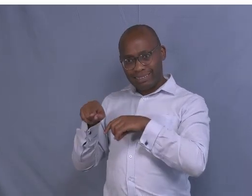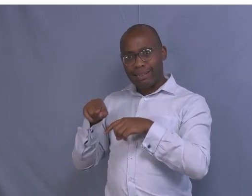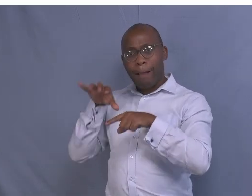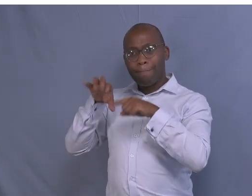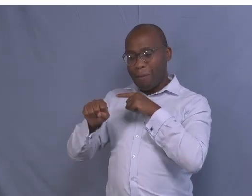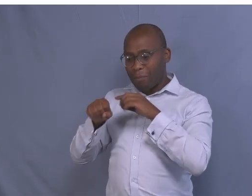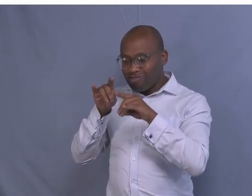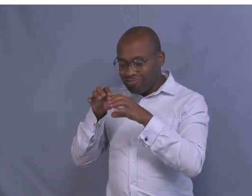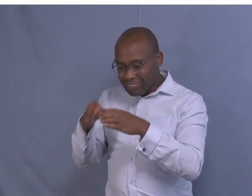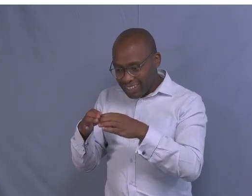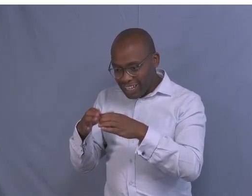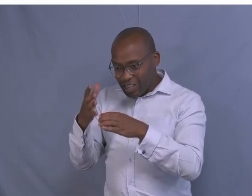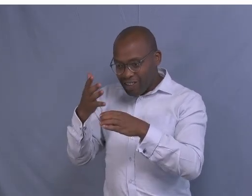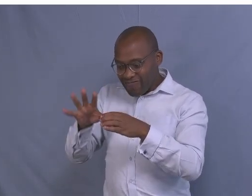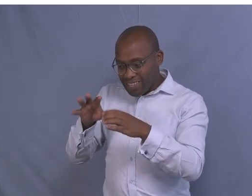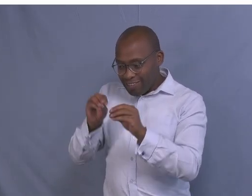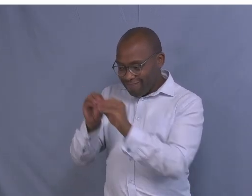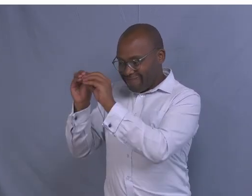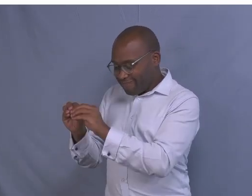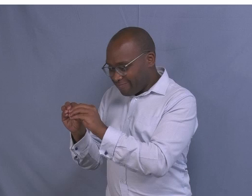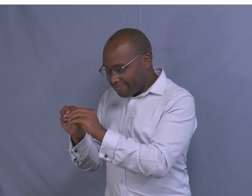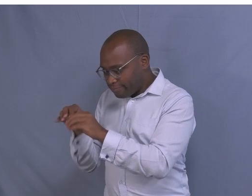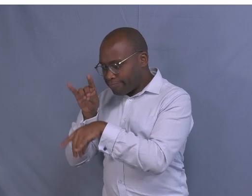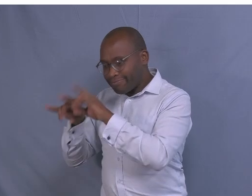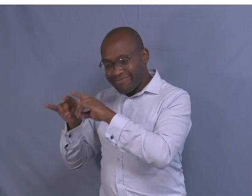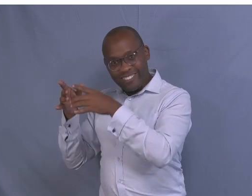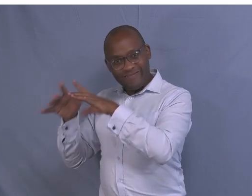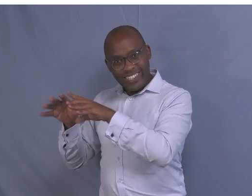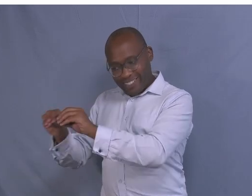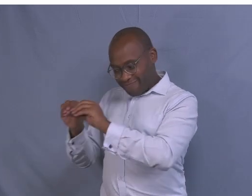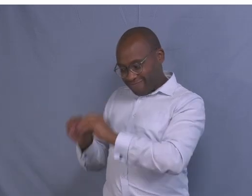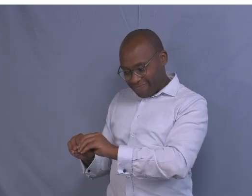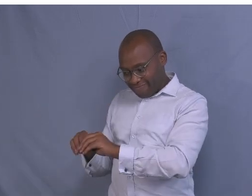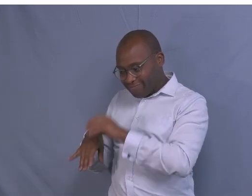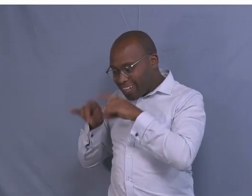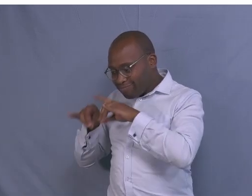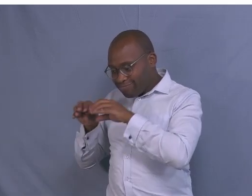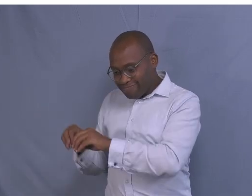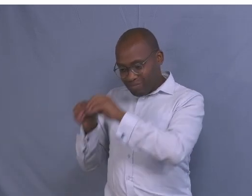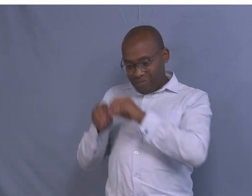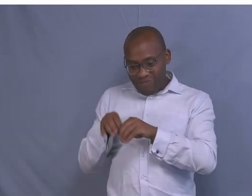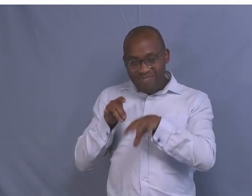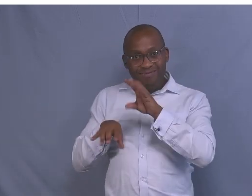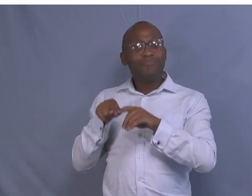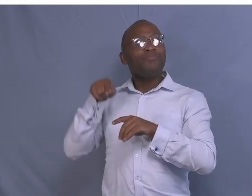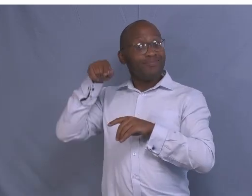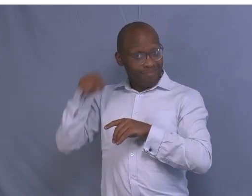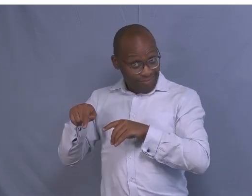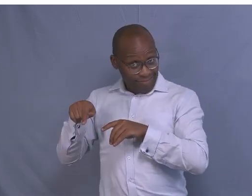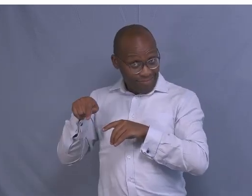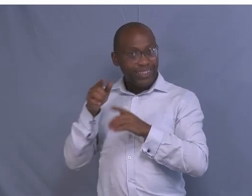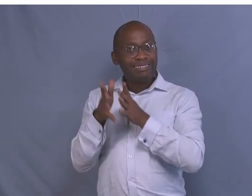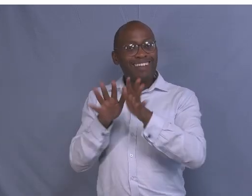rotational grazing, because our animals, they move from one camp to another.